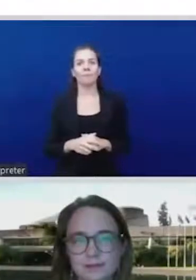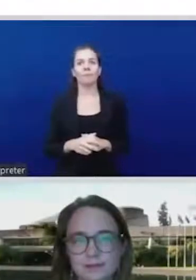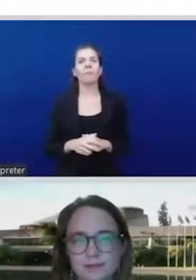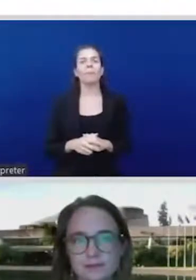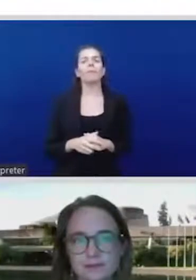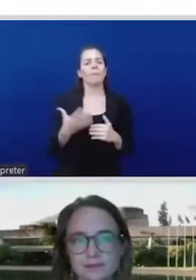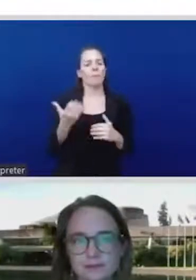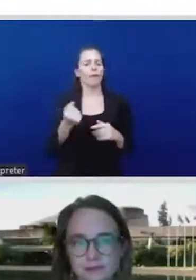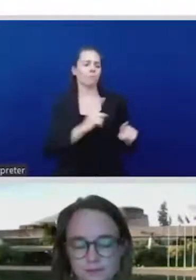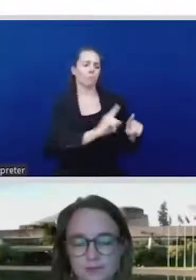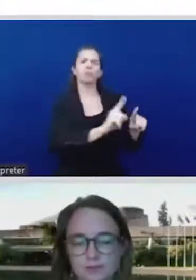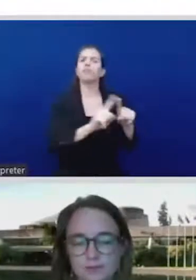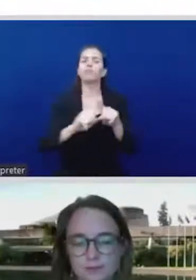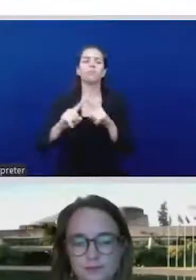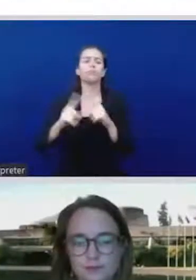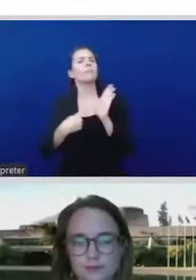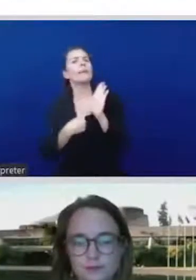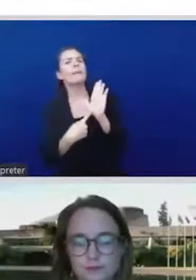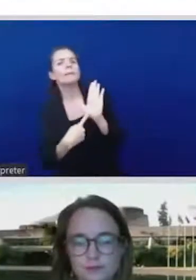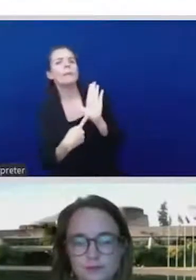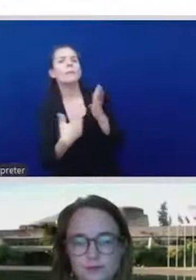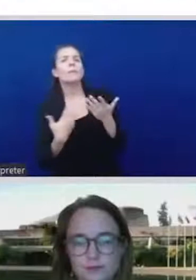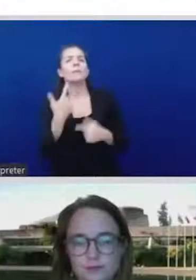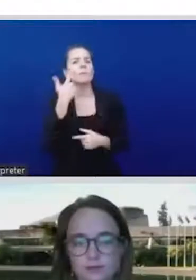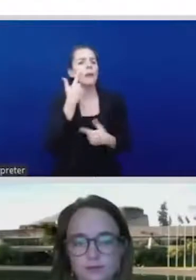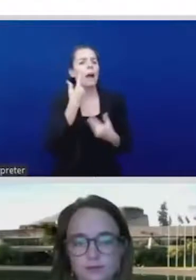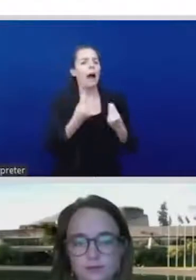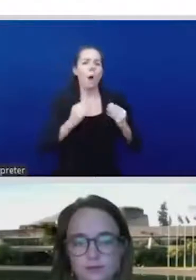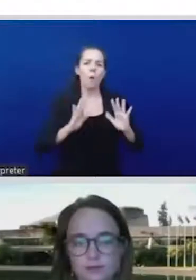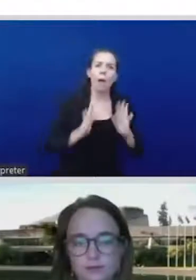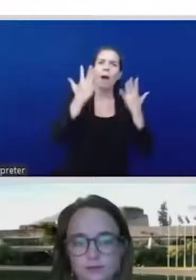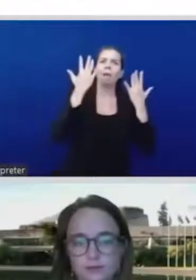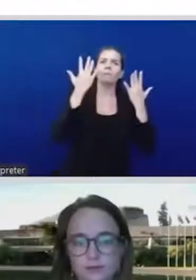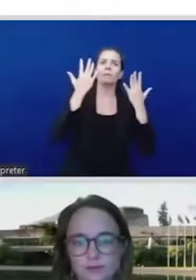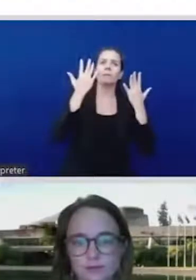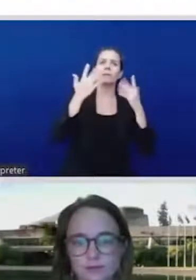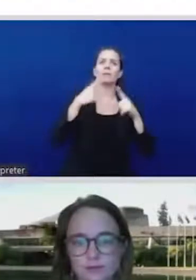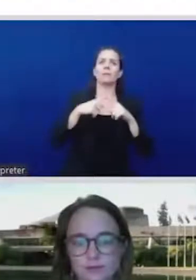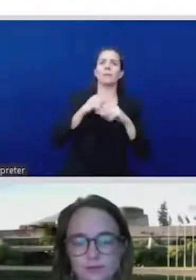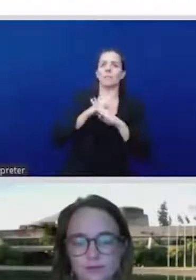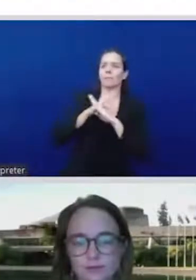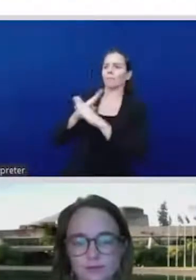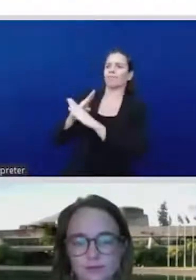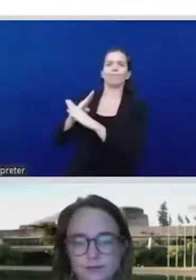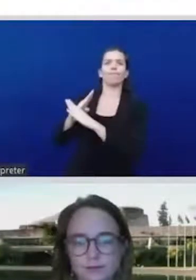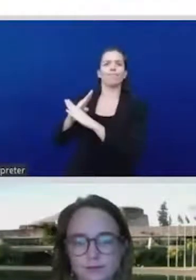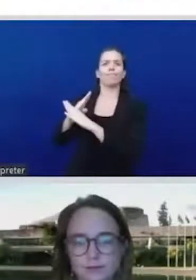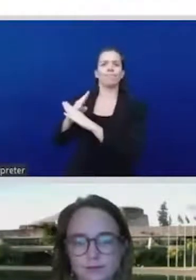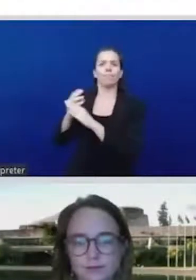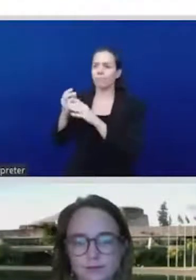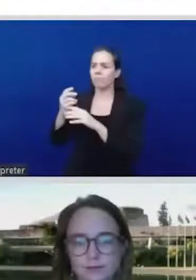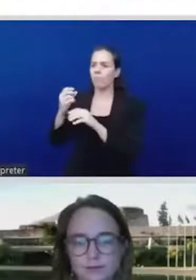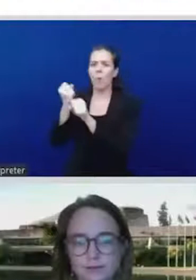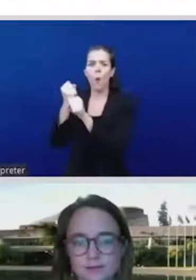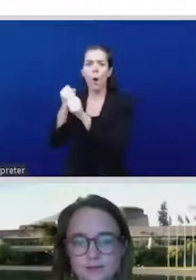right? To what extent you create resilient economies that are sustainable, that actually meet the